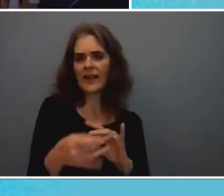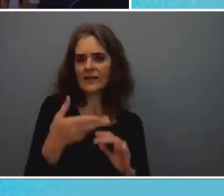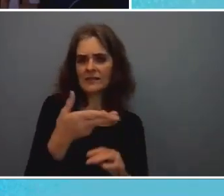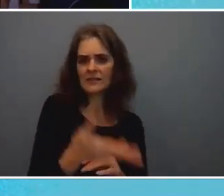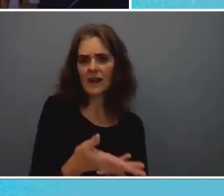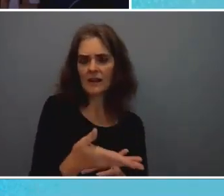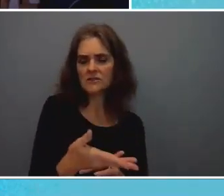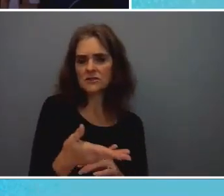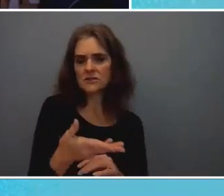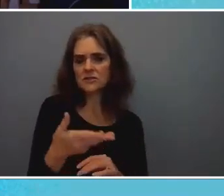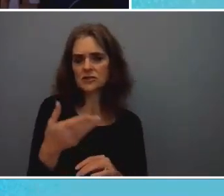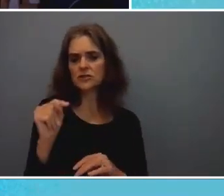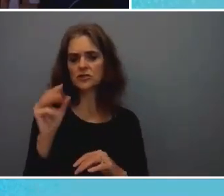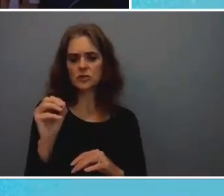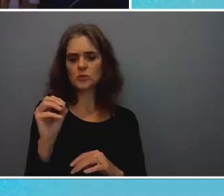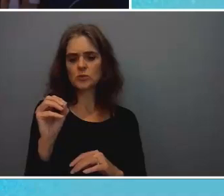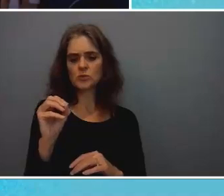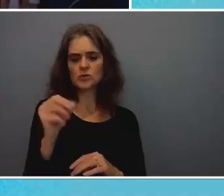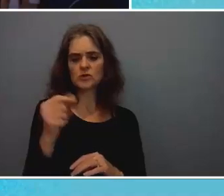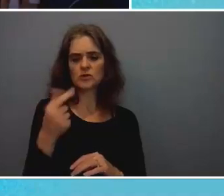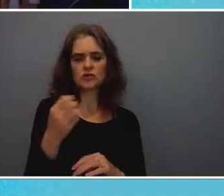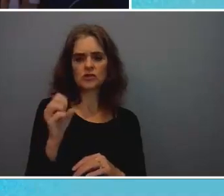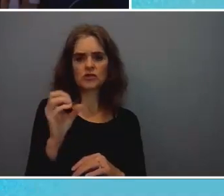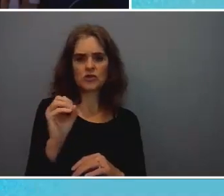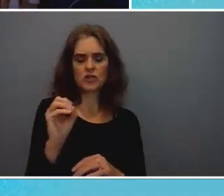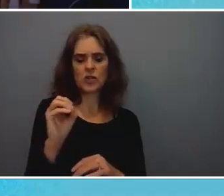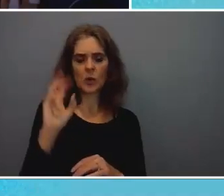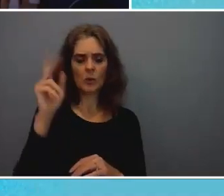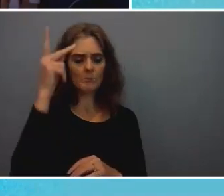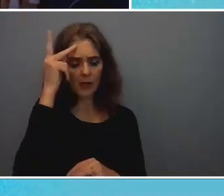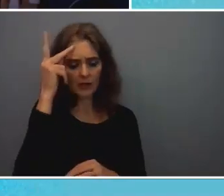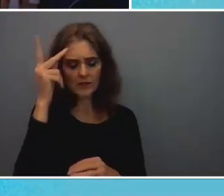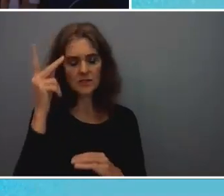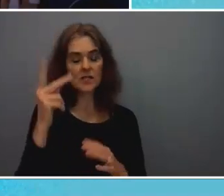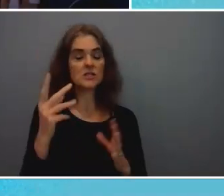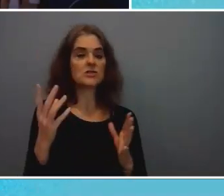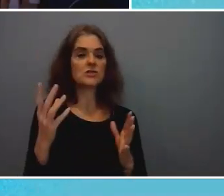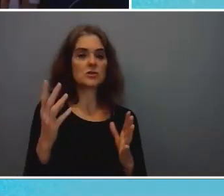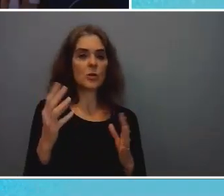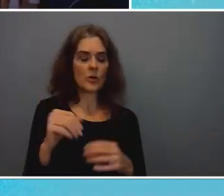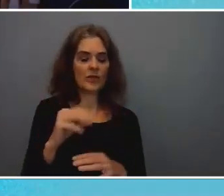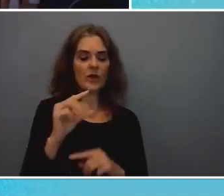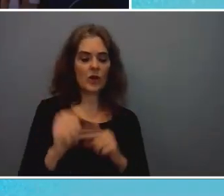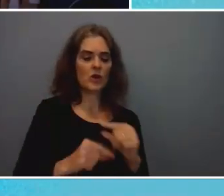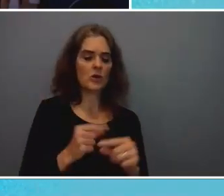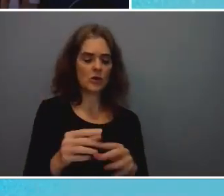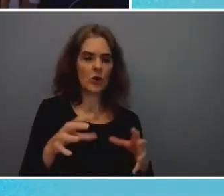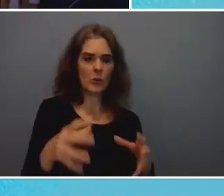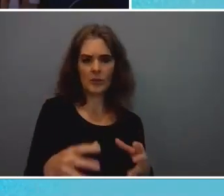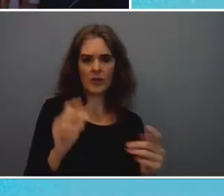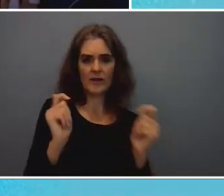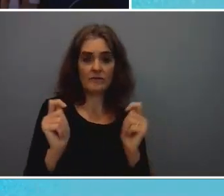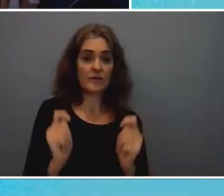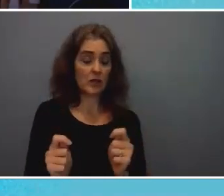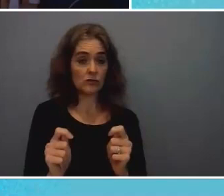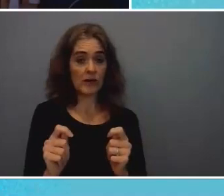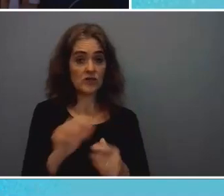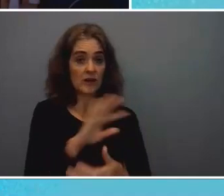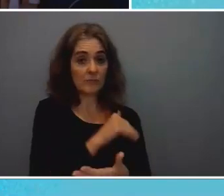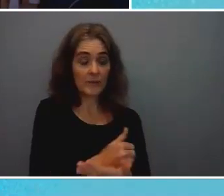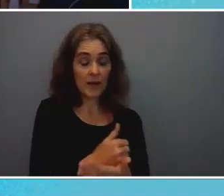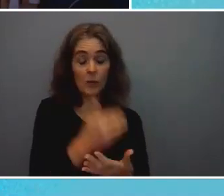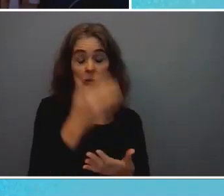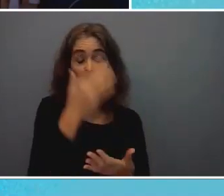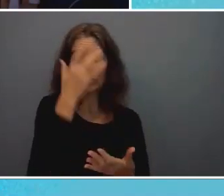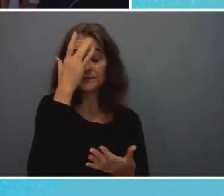the geopolitics or simply the different global configuration of power because precisely as mafalda